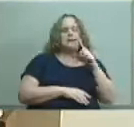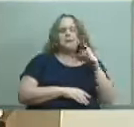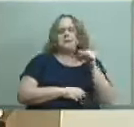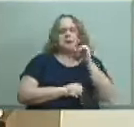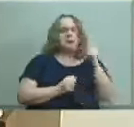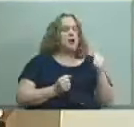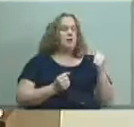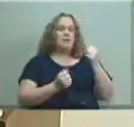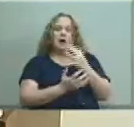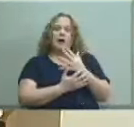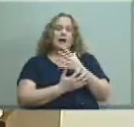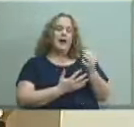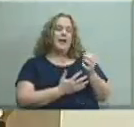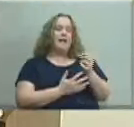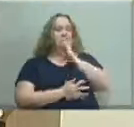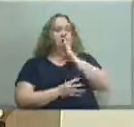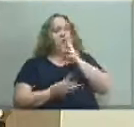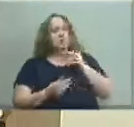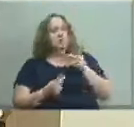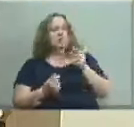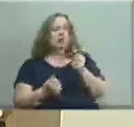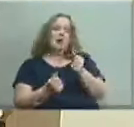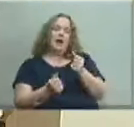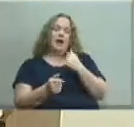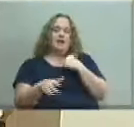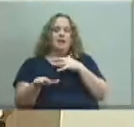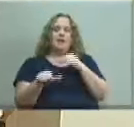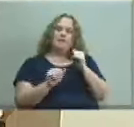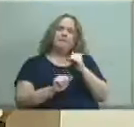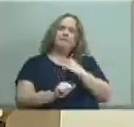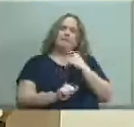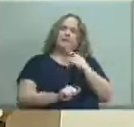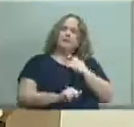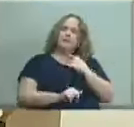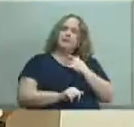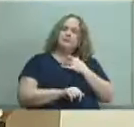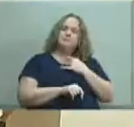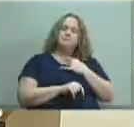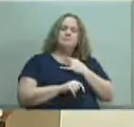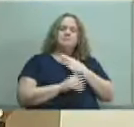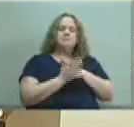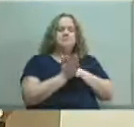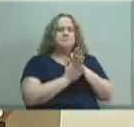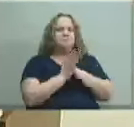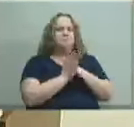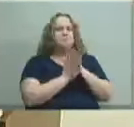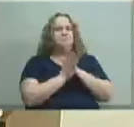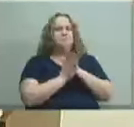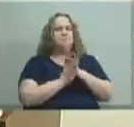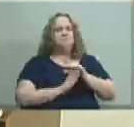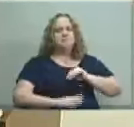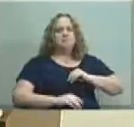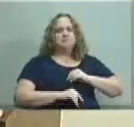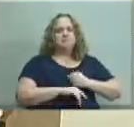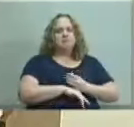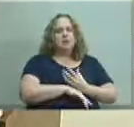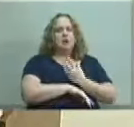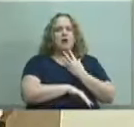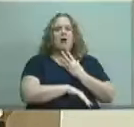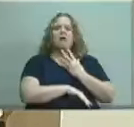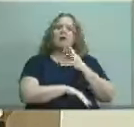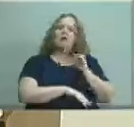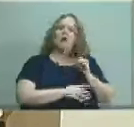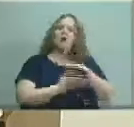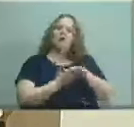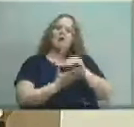well spoken in the way they expressed it so i left feeling um encouraged that learning was going on there um that's all i've got